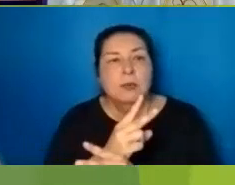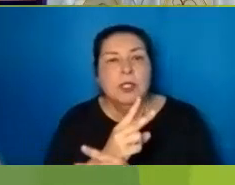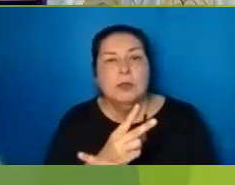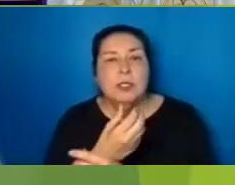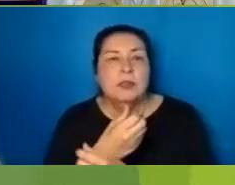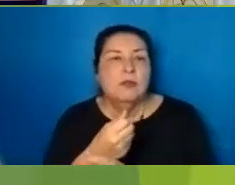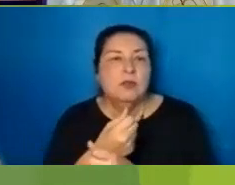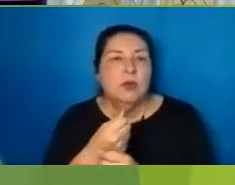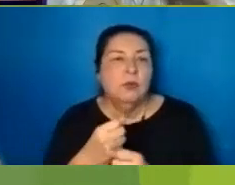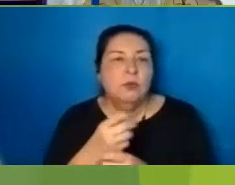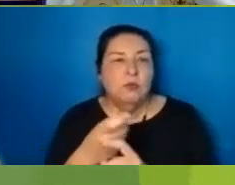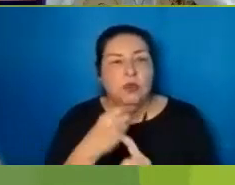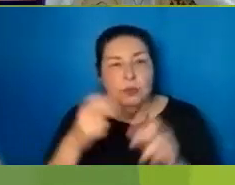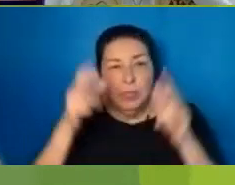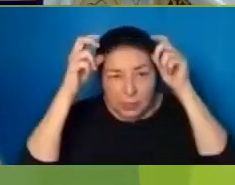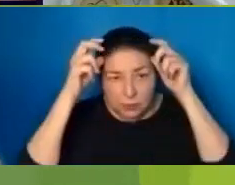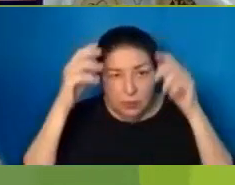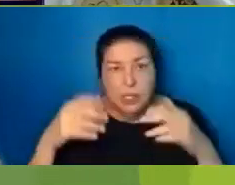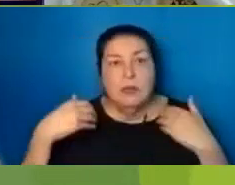Soul Lord In Your Mercy